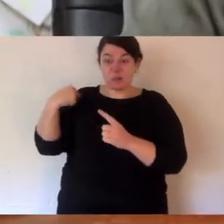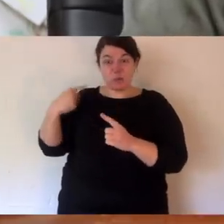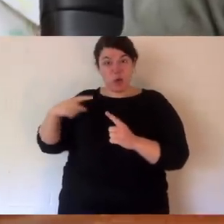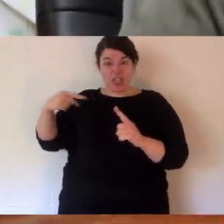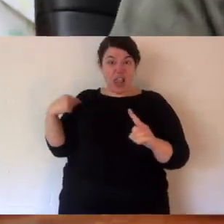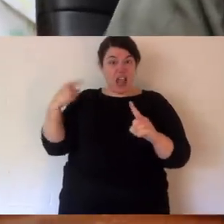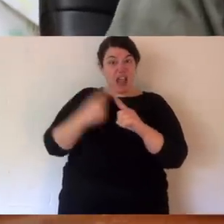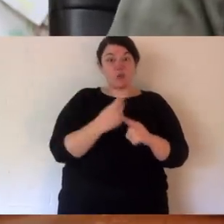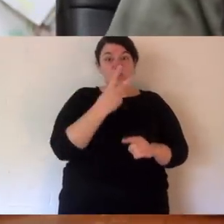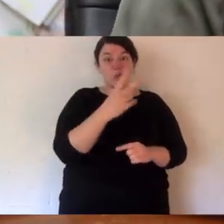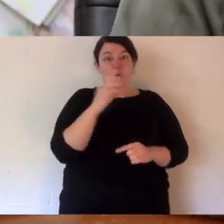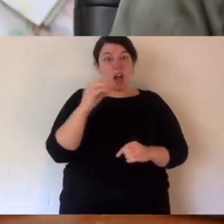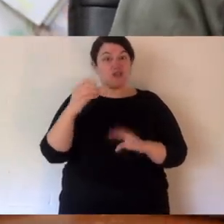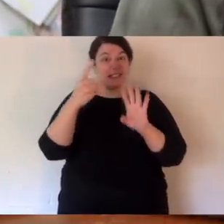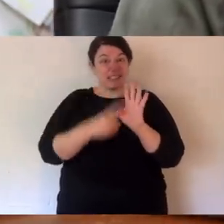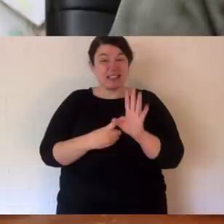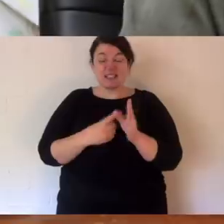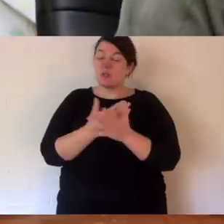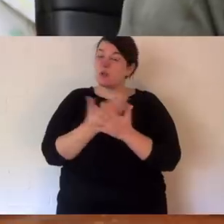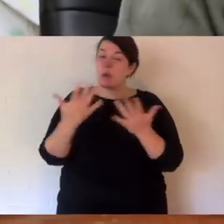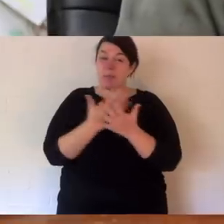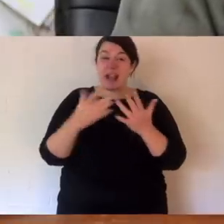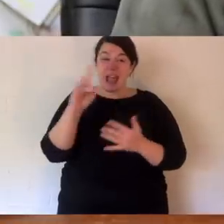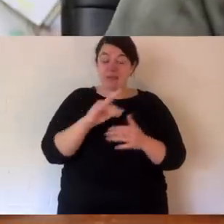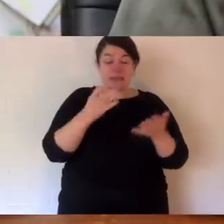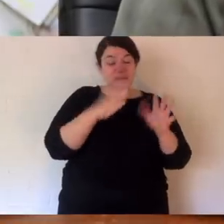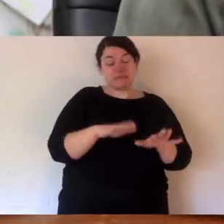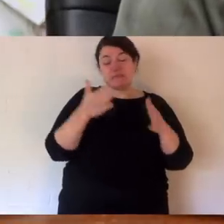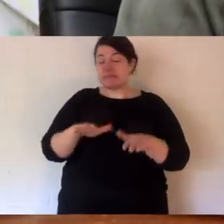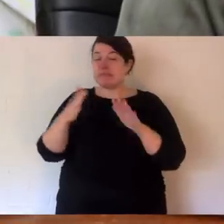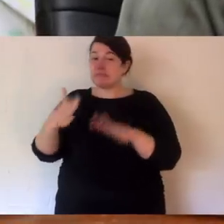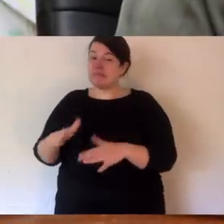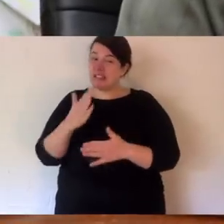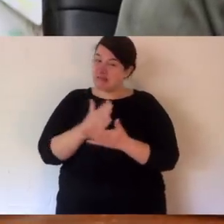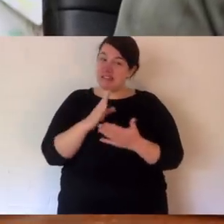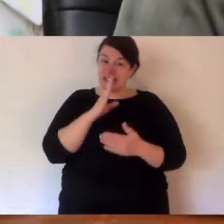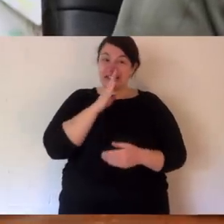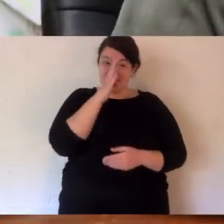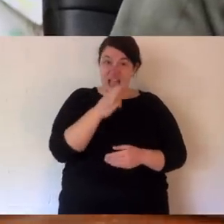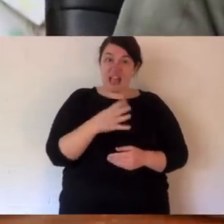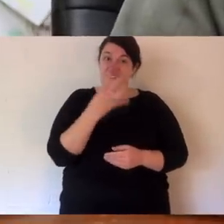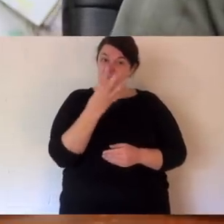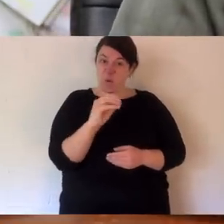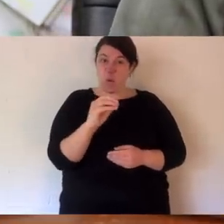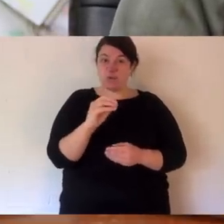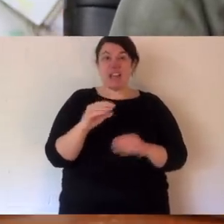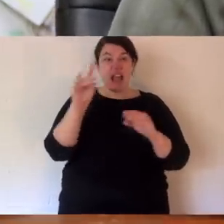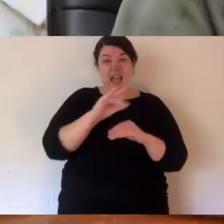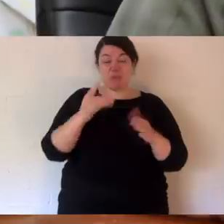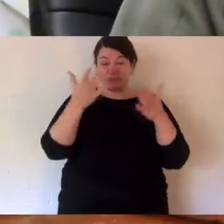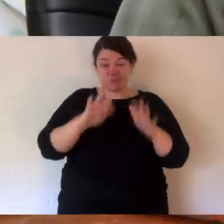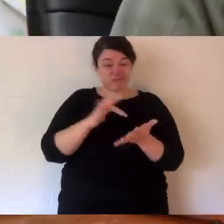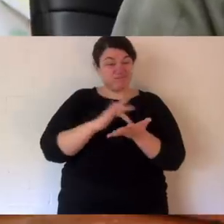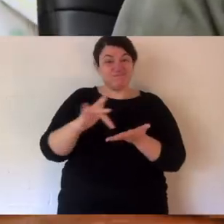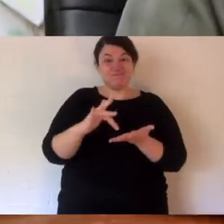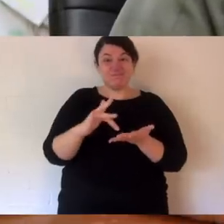that's why, in the last 200 years, so many mammals have gone extinct in Australia. It's a really sad number, 40 animals. And the